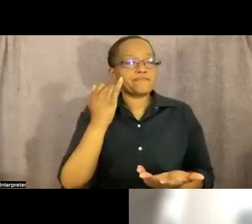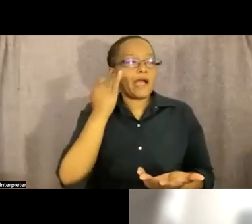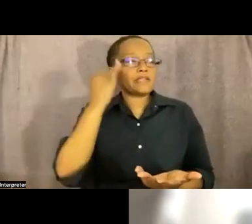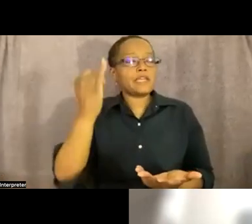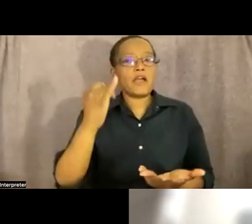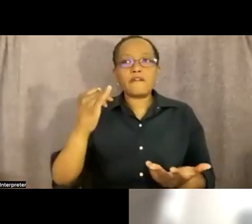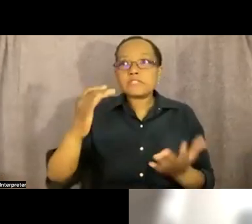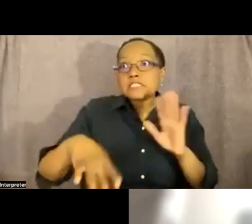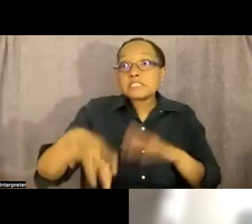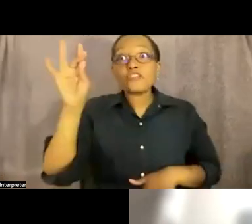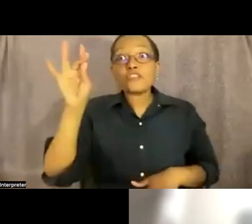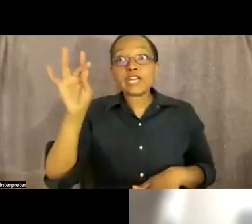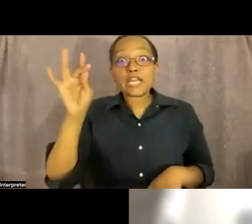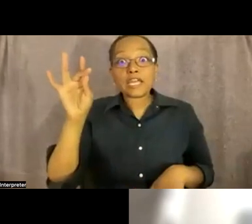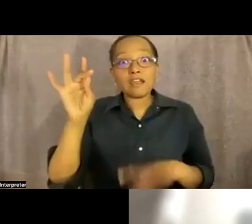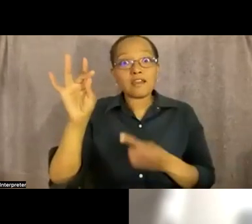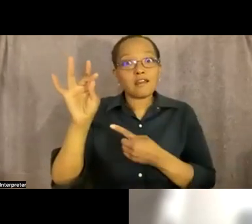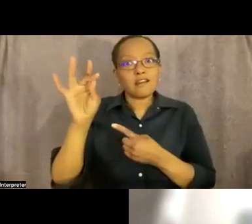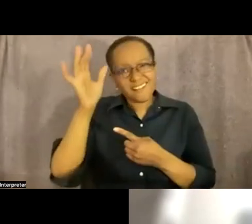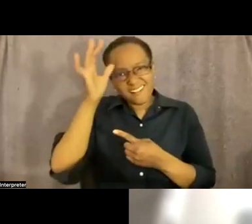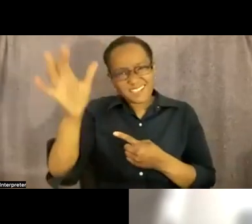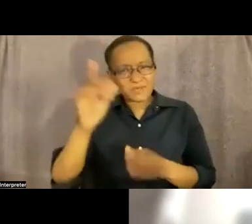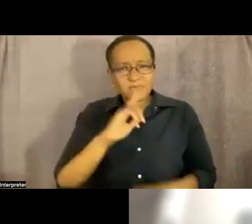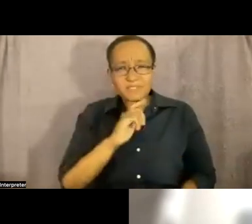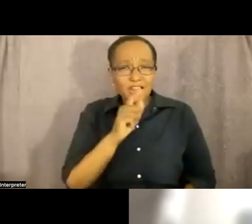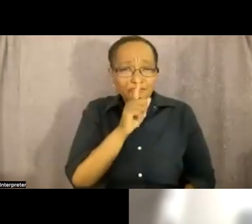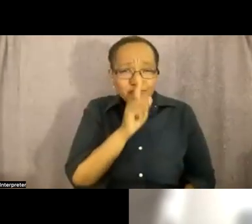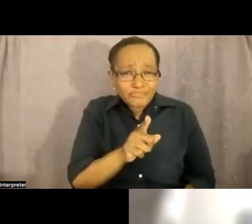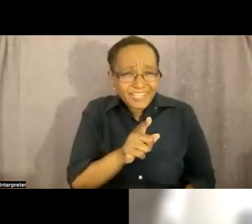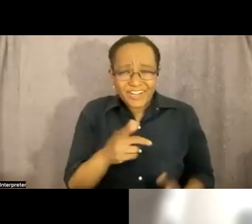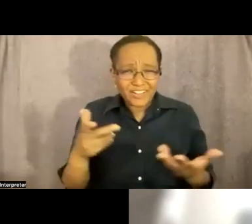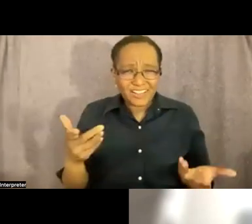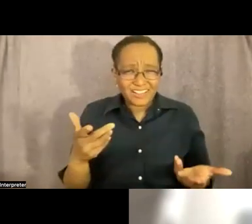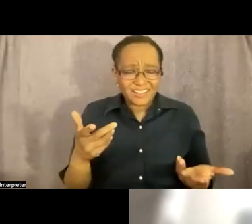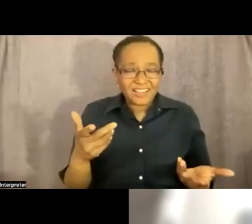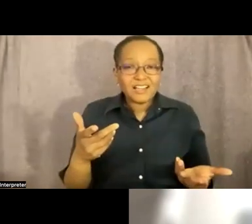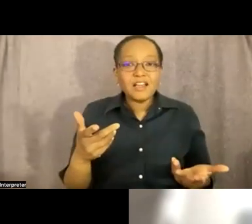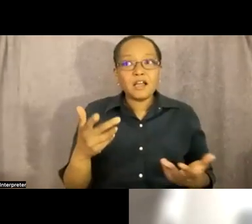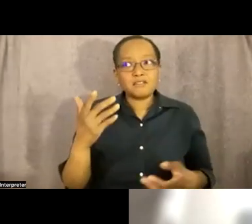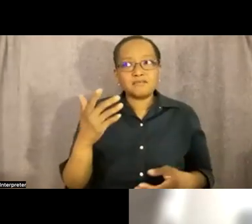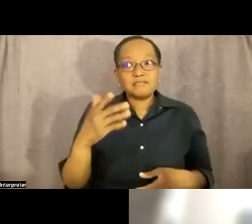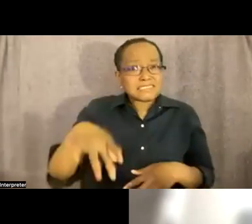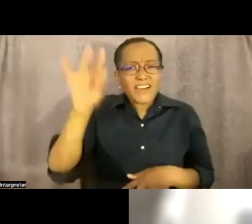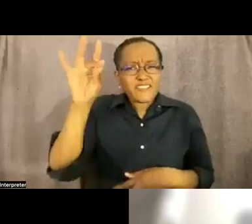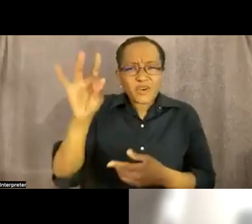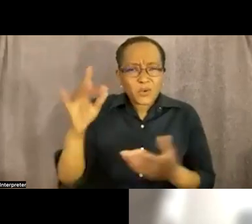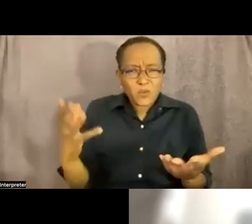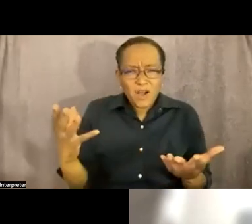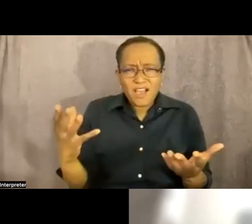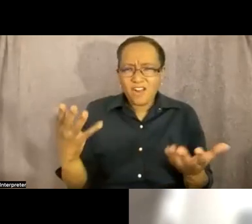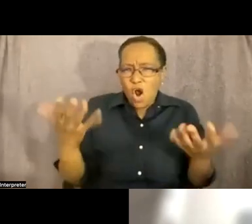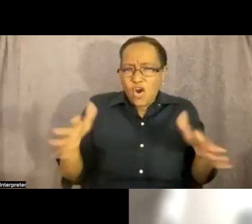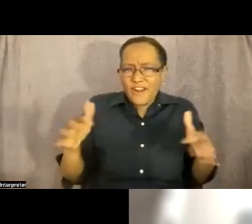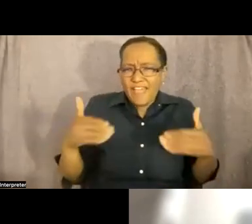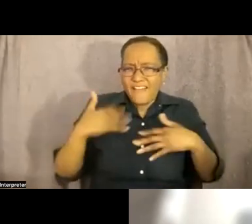doctrine which none of this stuff is real none of this stuff is true because indigenous people were here before i